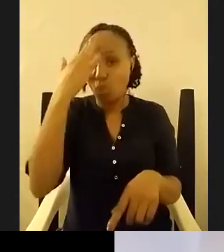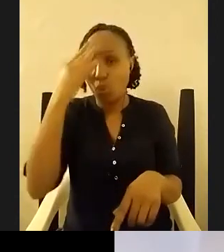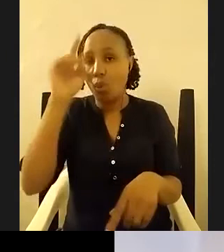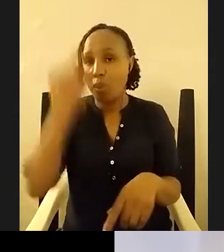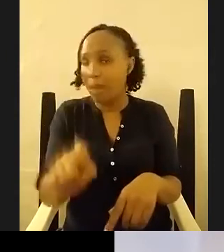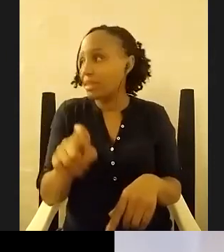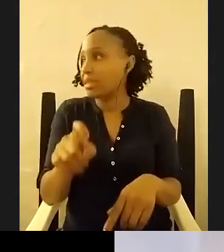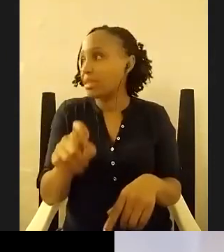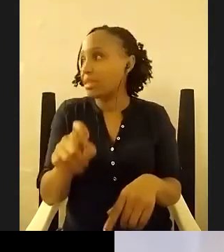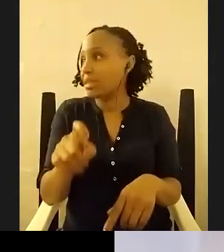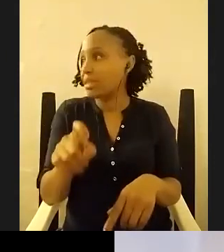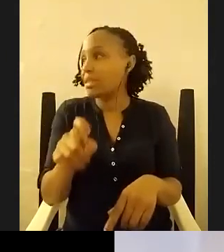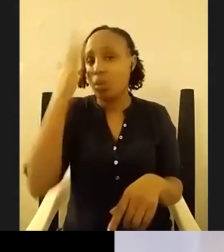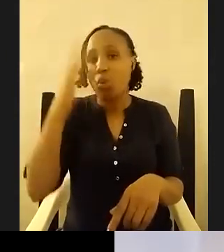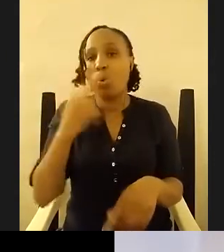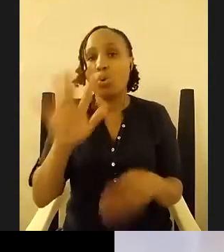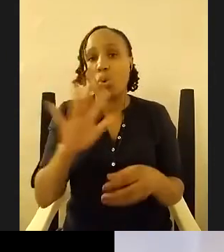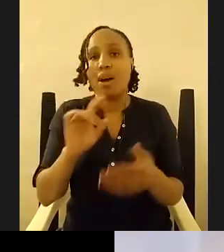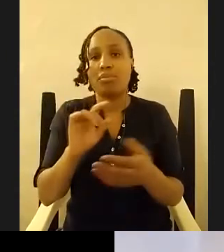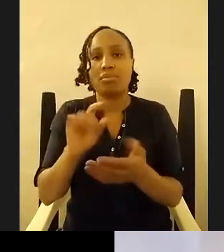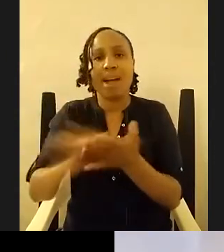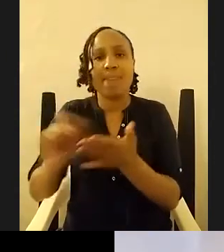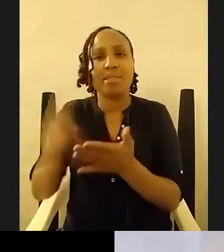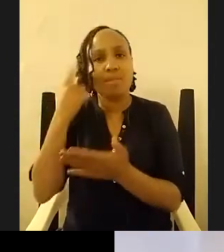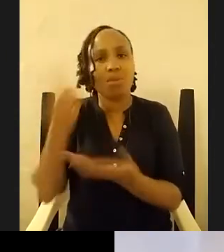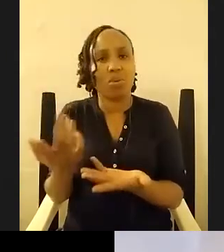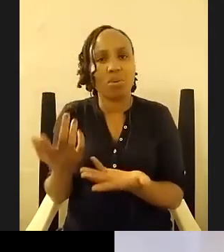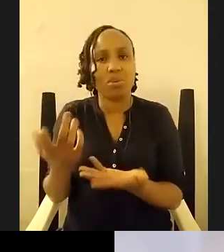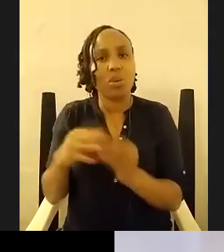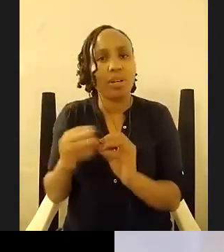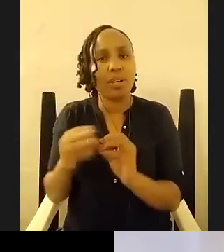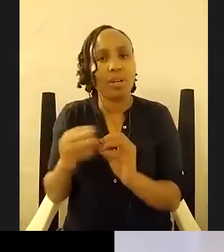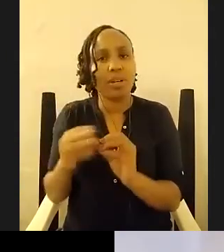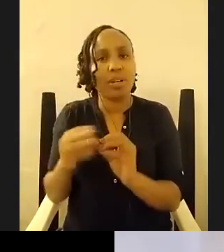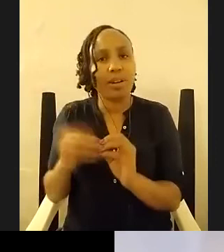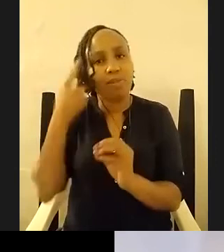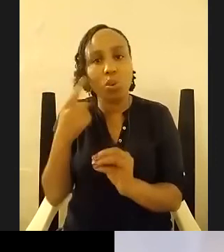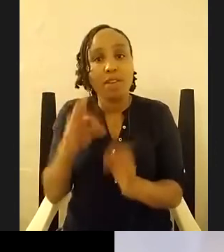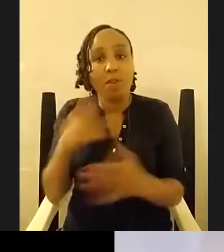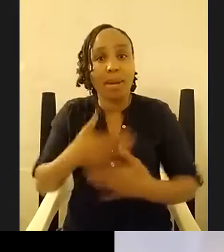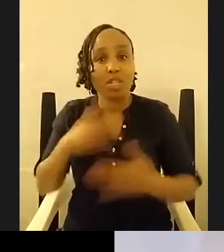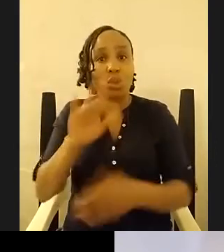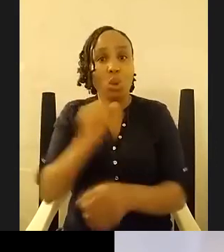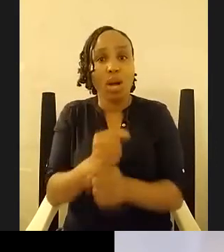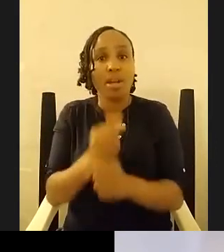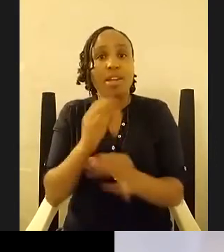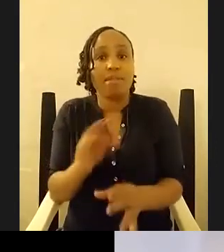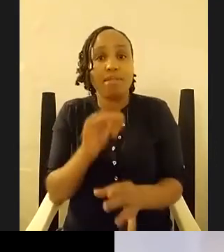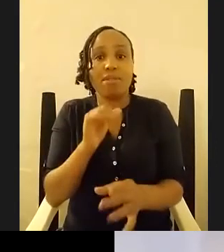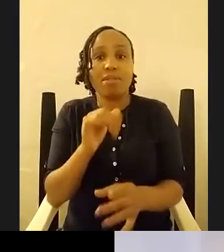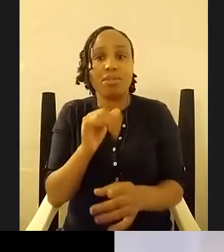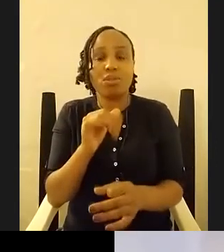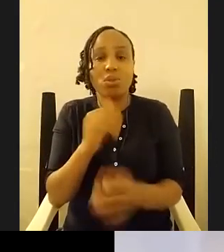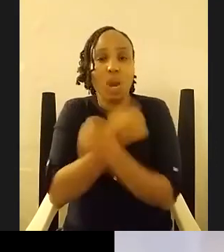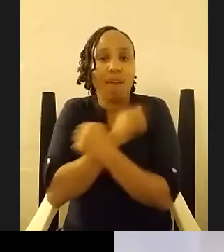for and yeah yeah you if you appreciate your work and you don't have you you know you love your work enough then that that